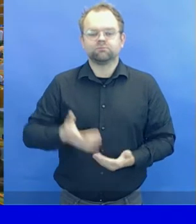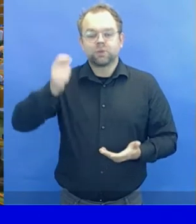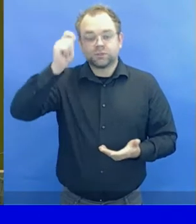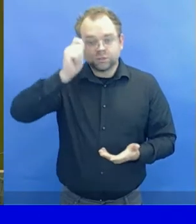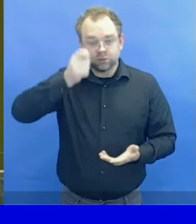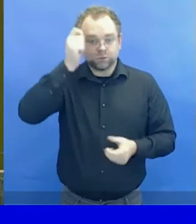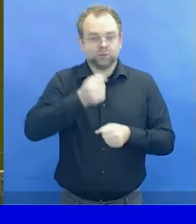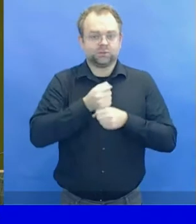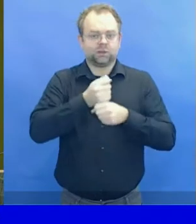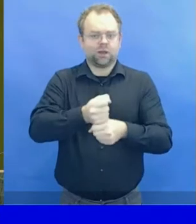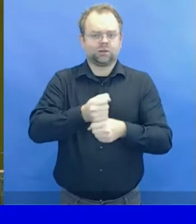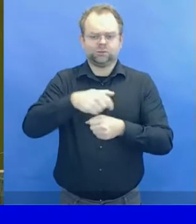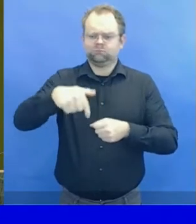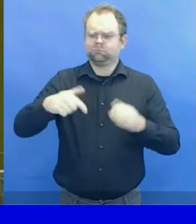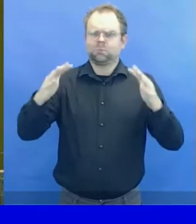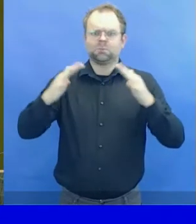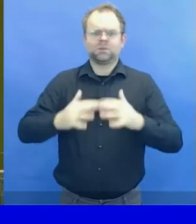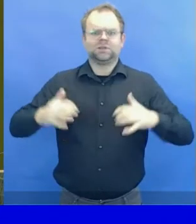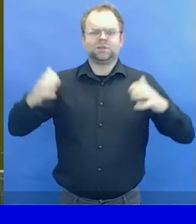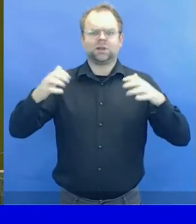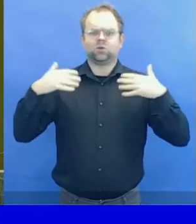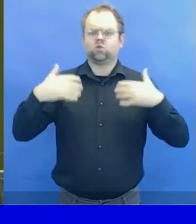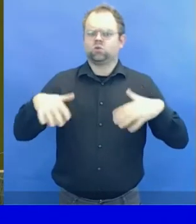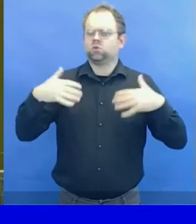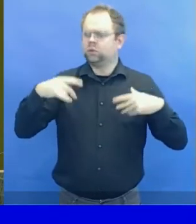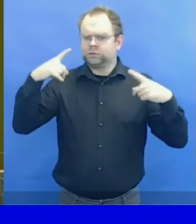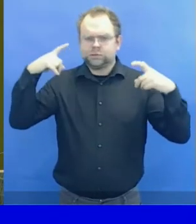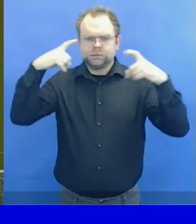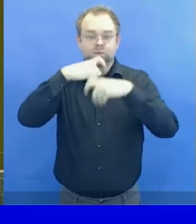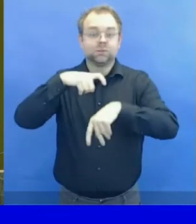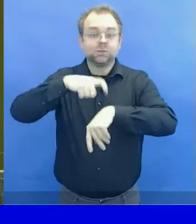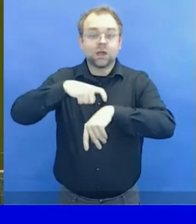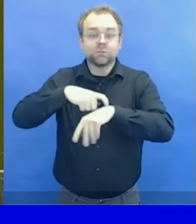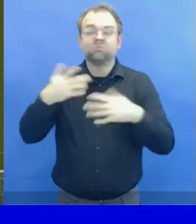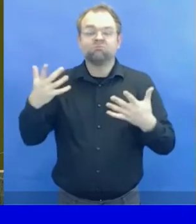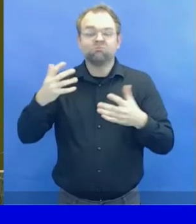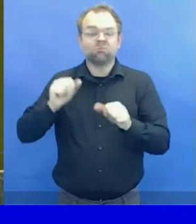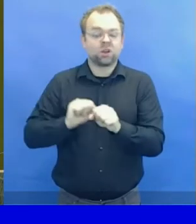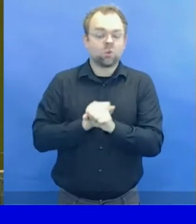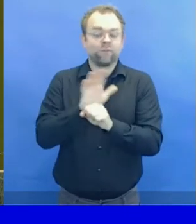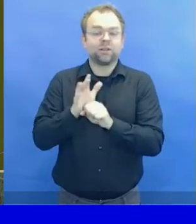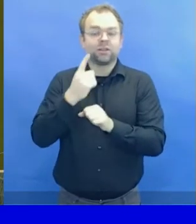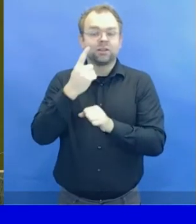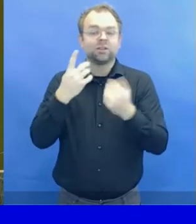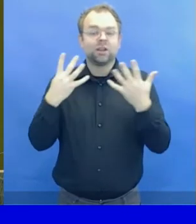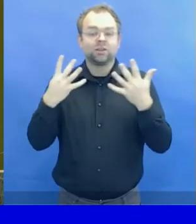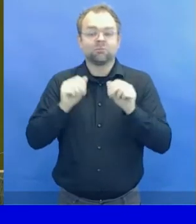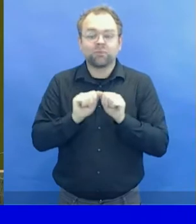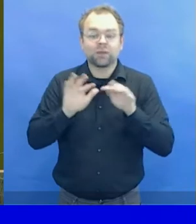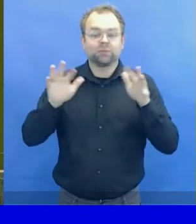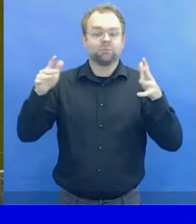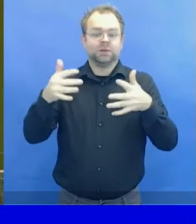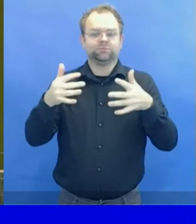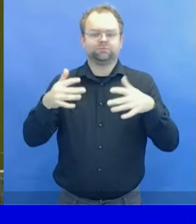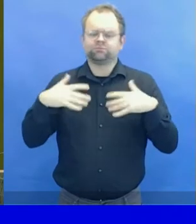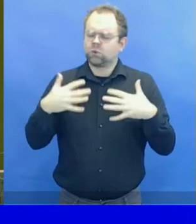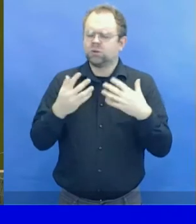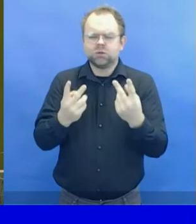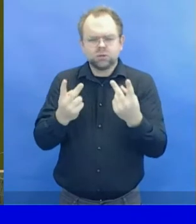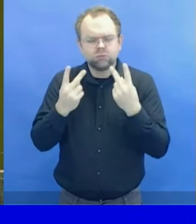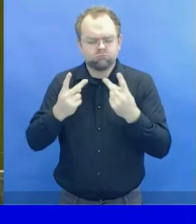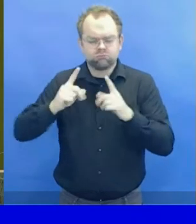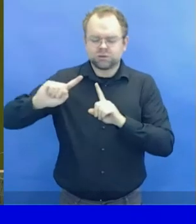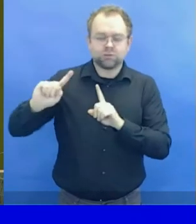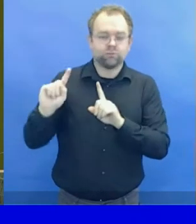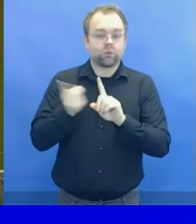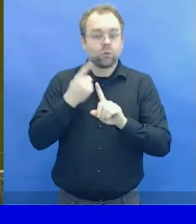to take place. Any large group meeting in an enclosed space such as this represents a risk to